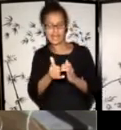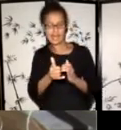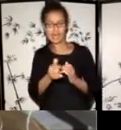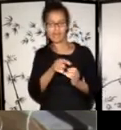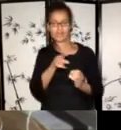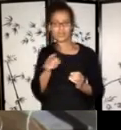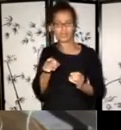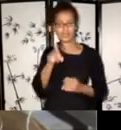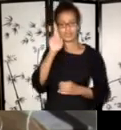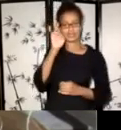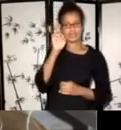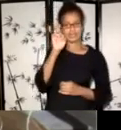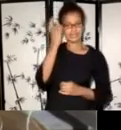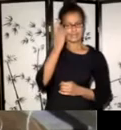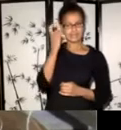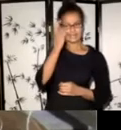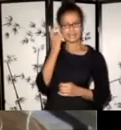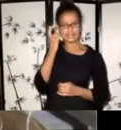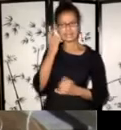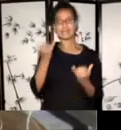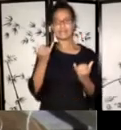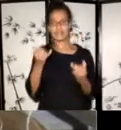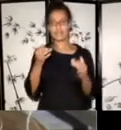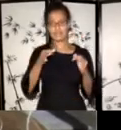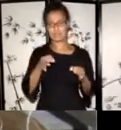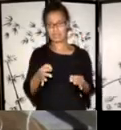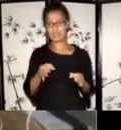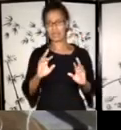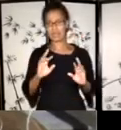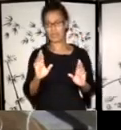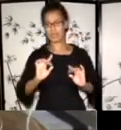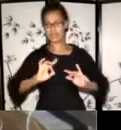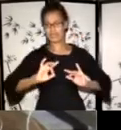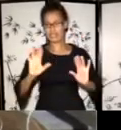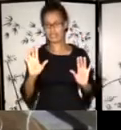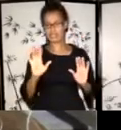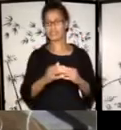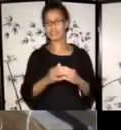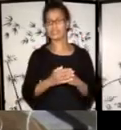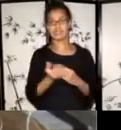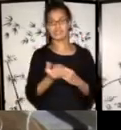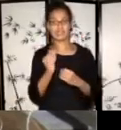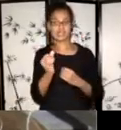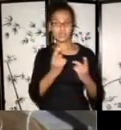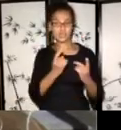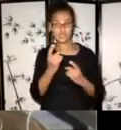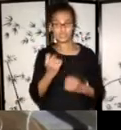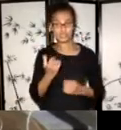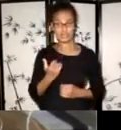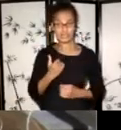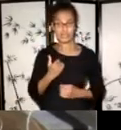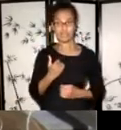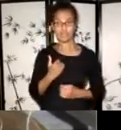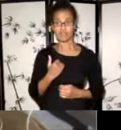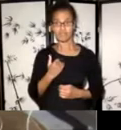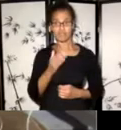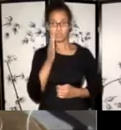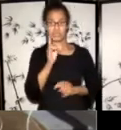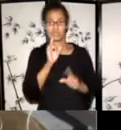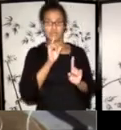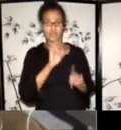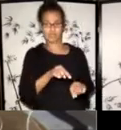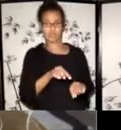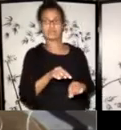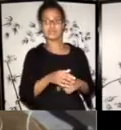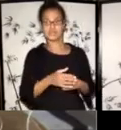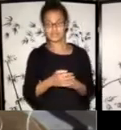you know, uh, where our application, how our applications look and answer any questions that you might have. Um, so